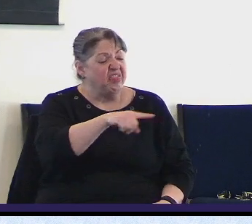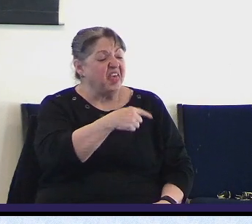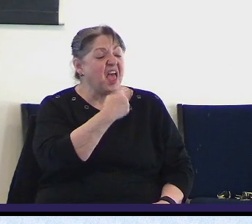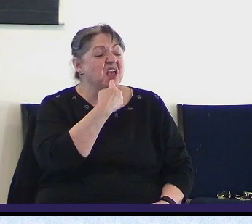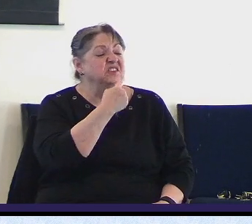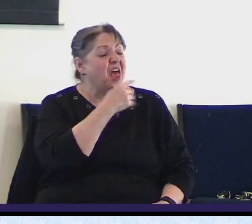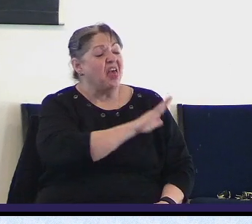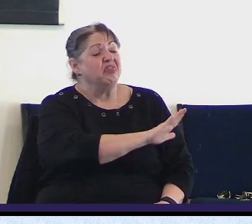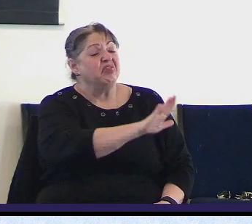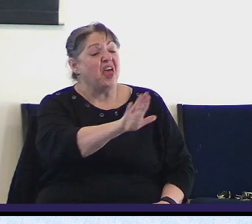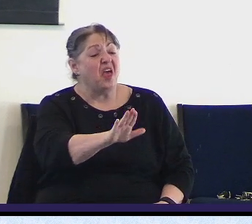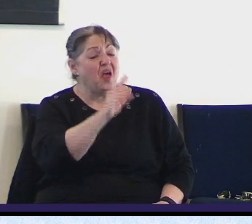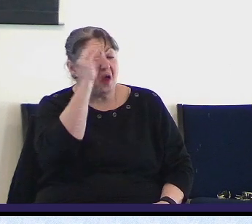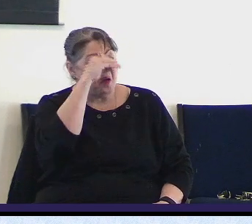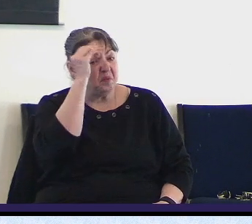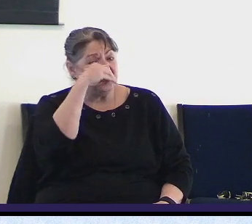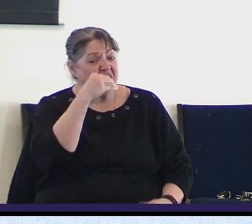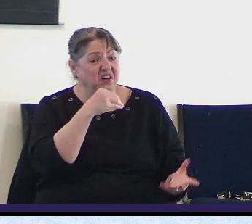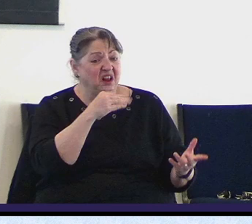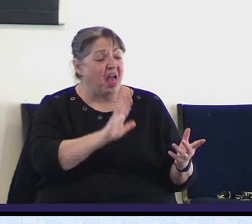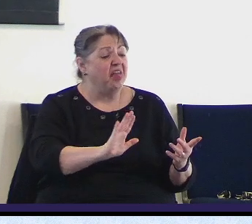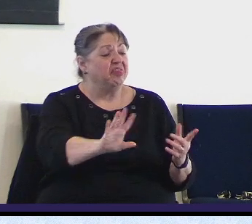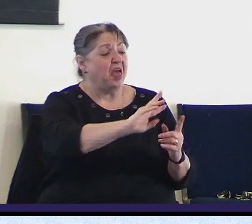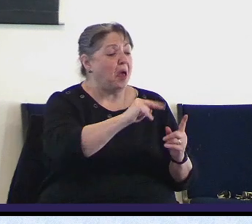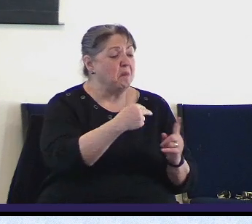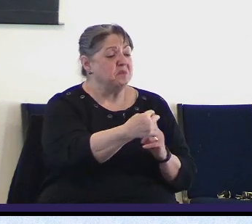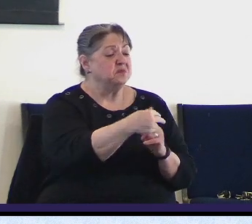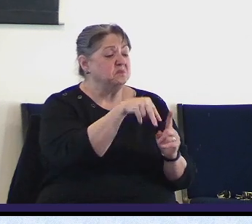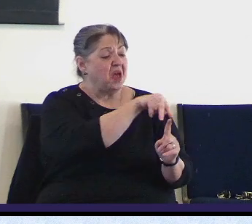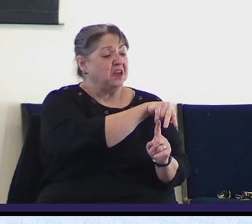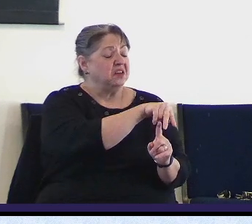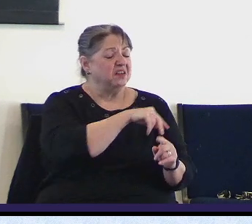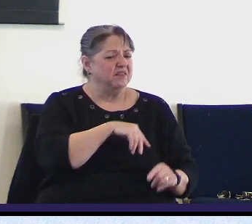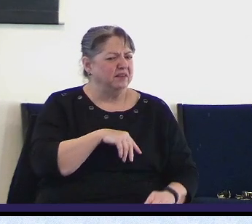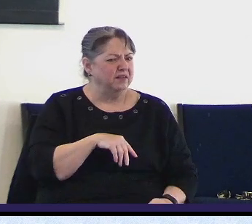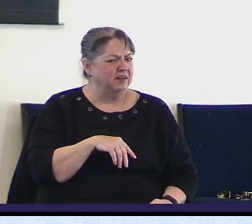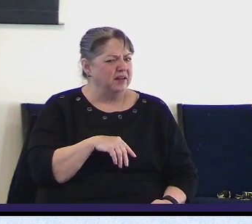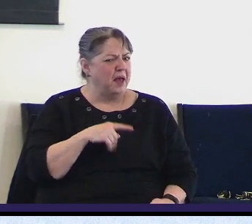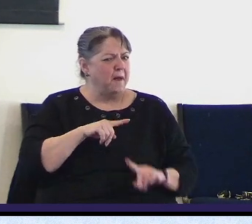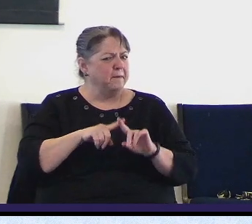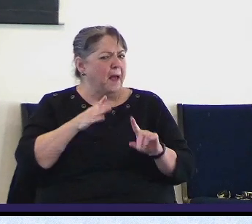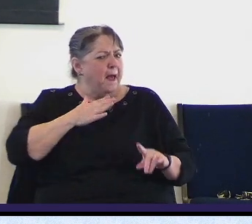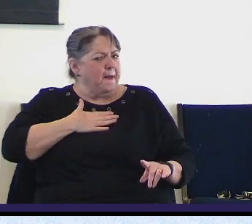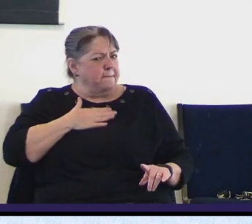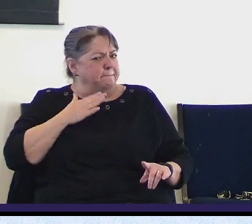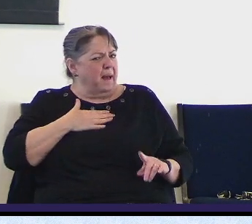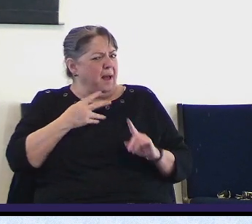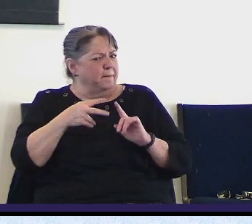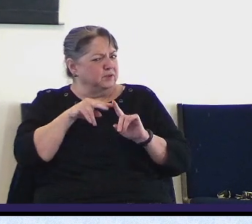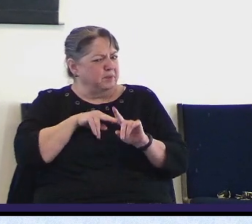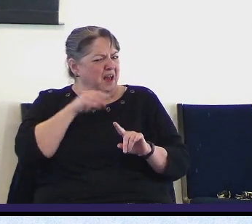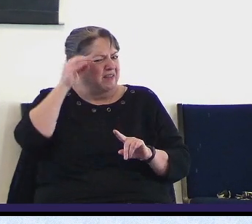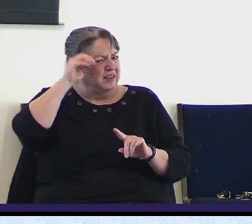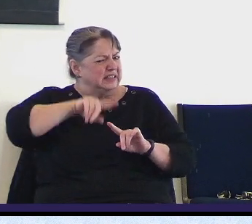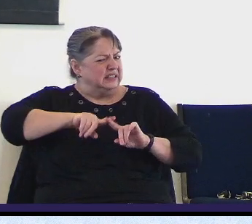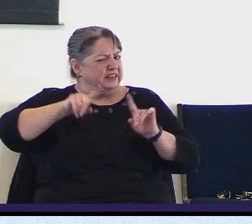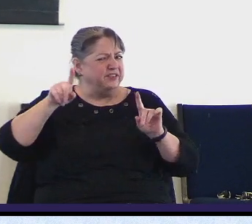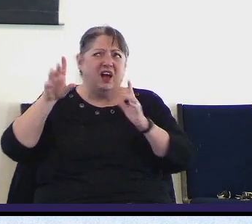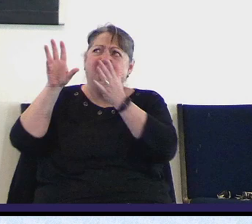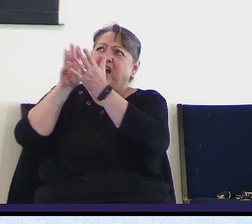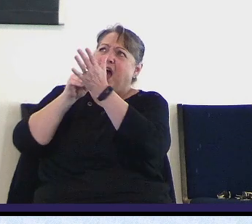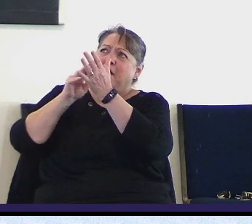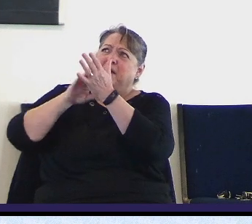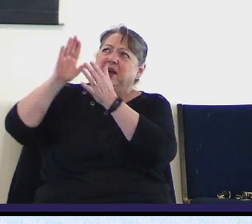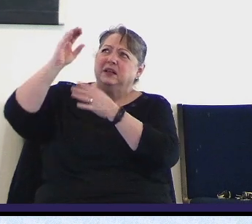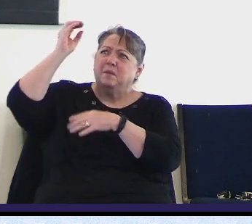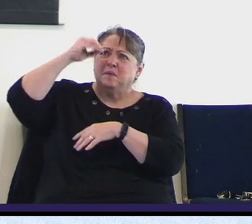who it heard regardless of the fact that they were simply wanting to be selfish on their own and they wanted to say